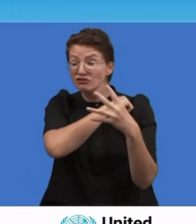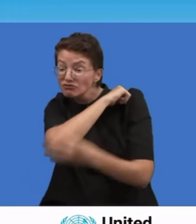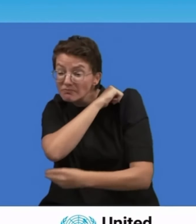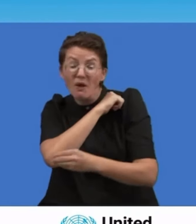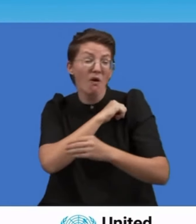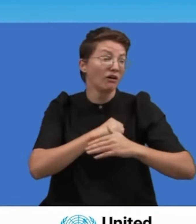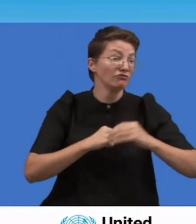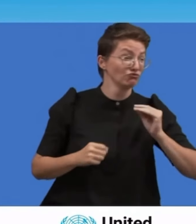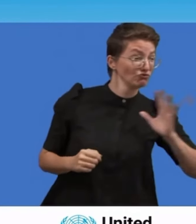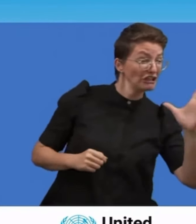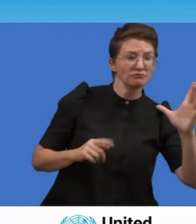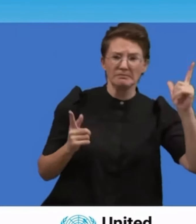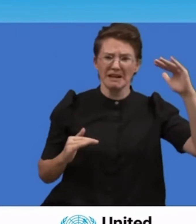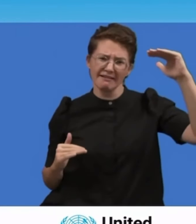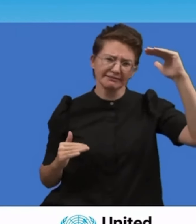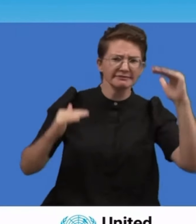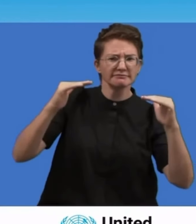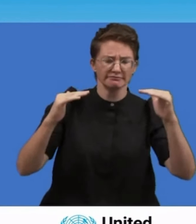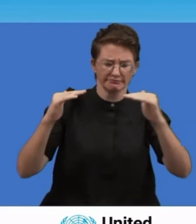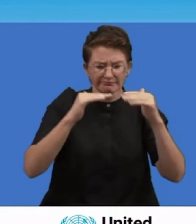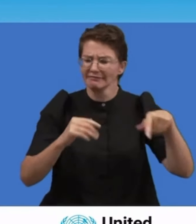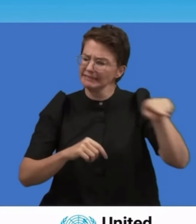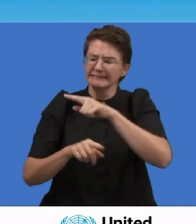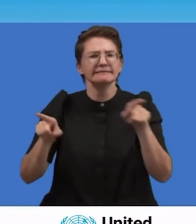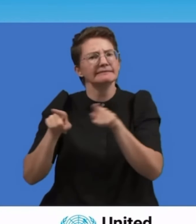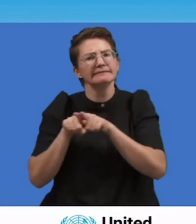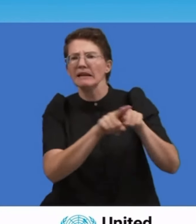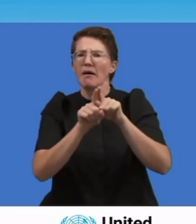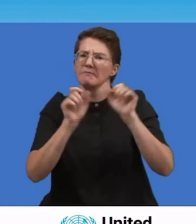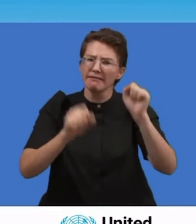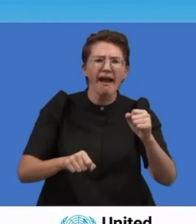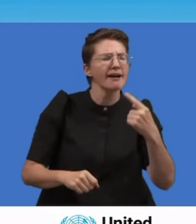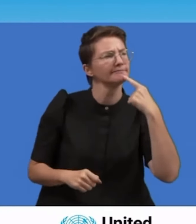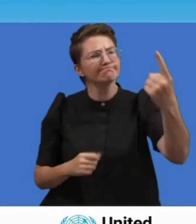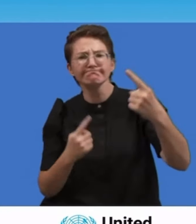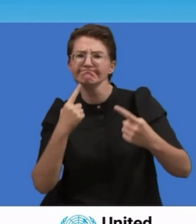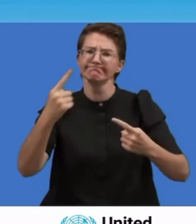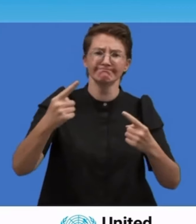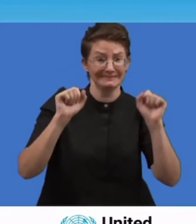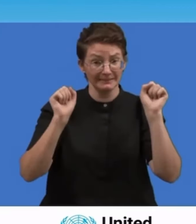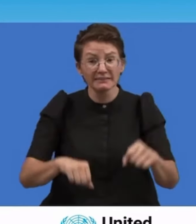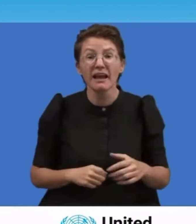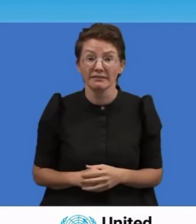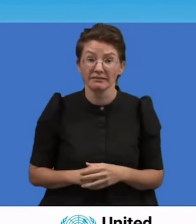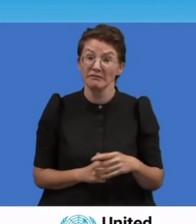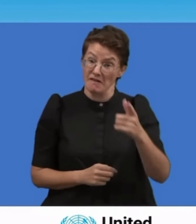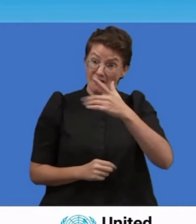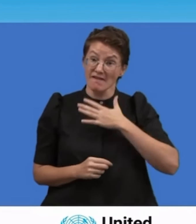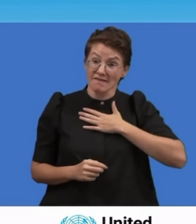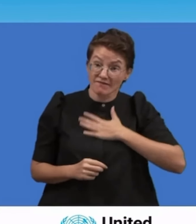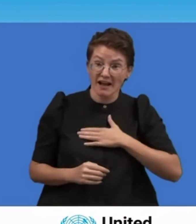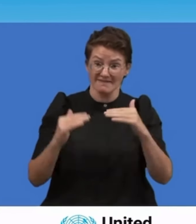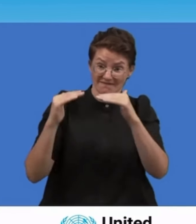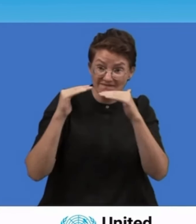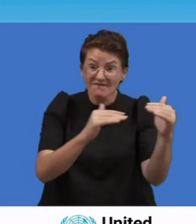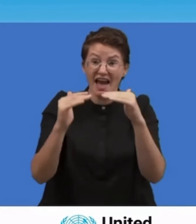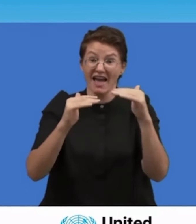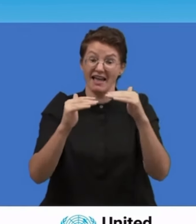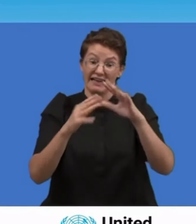unfulfilled. That is why Ghana supports fully the global pact of the